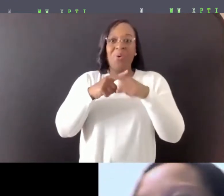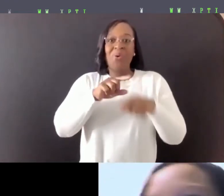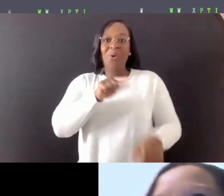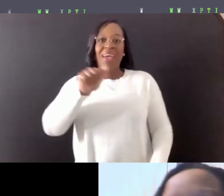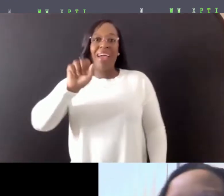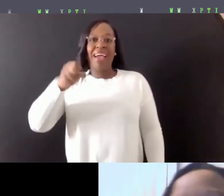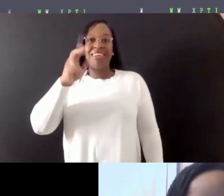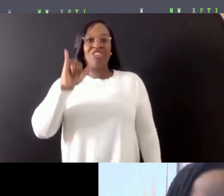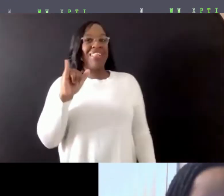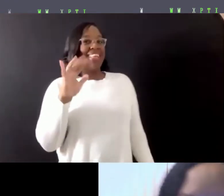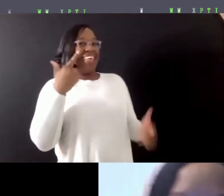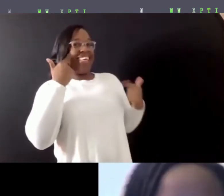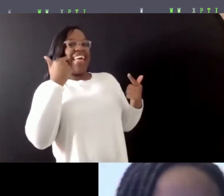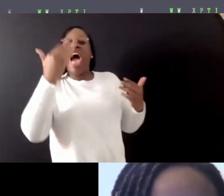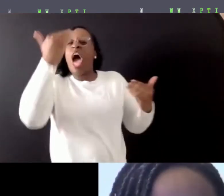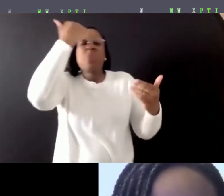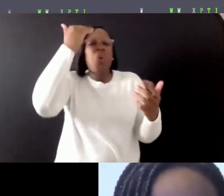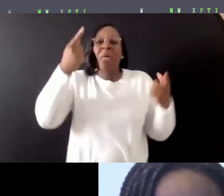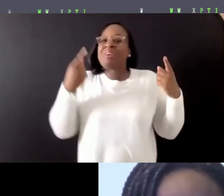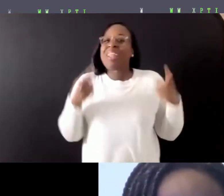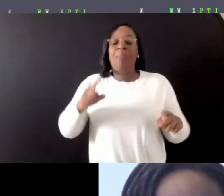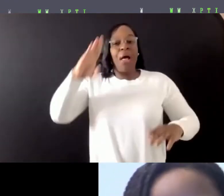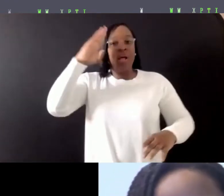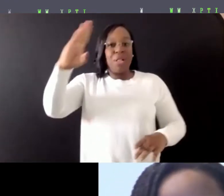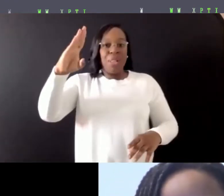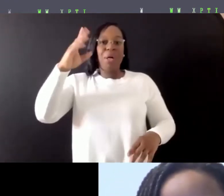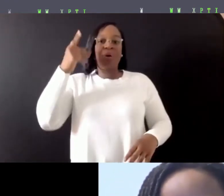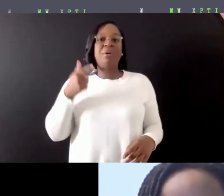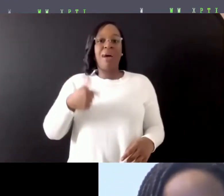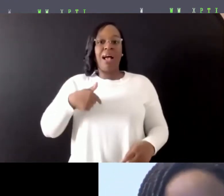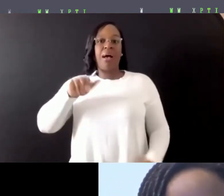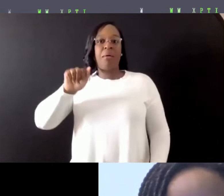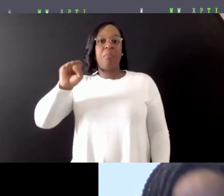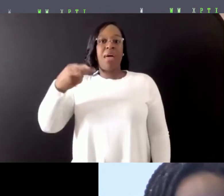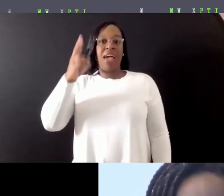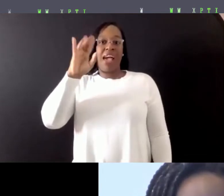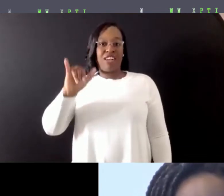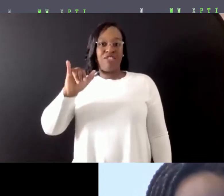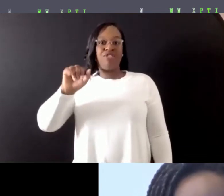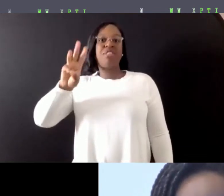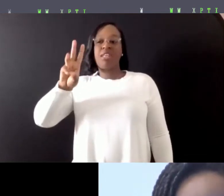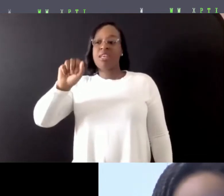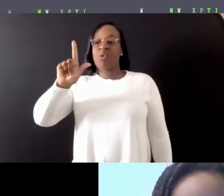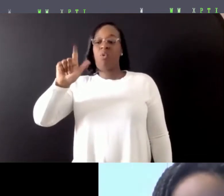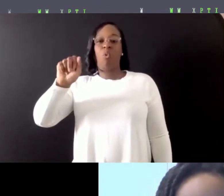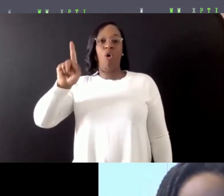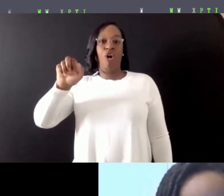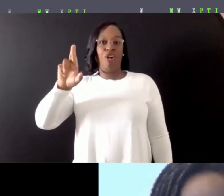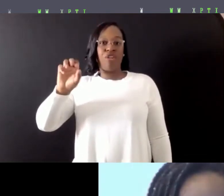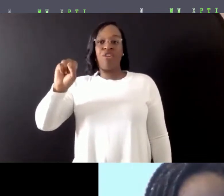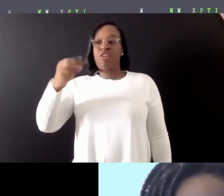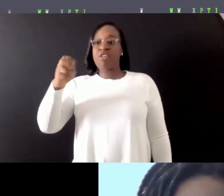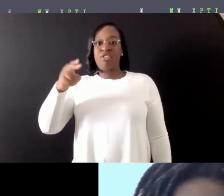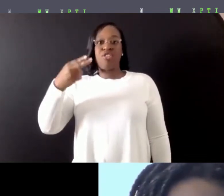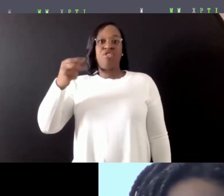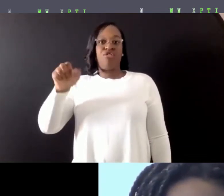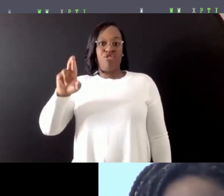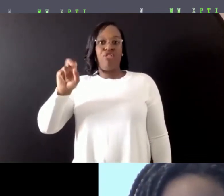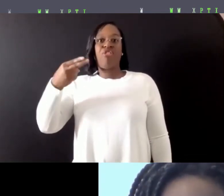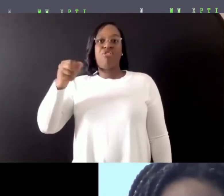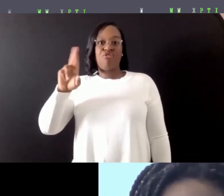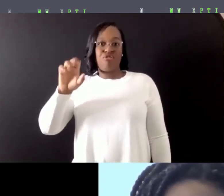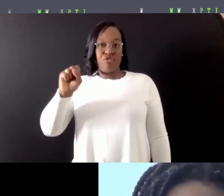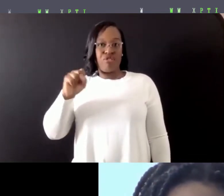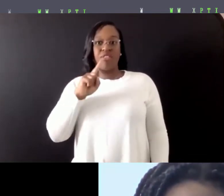I thought that wasn't happening. Hello, everyone. My name is Ashley Walker. My pronouns are she, her, and hers. I'm a first year PhD student